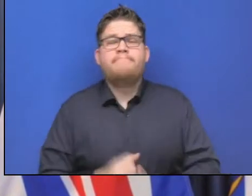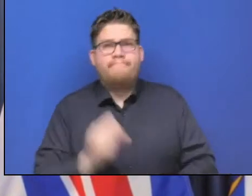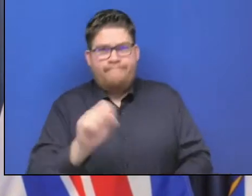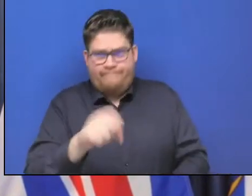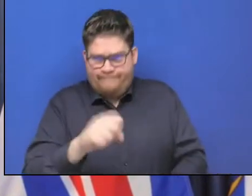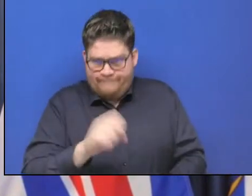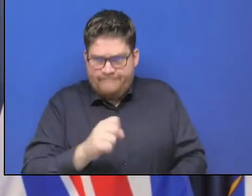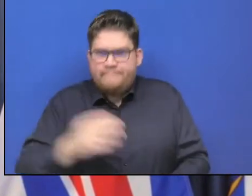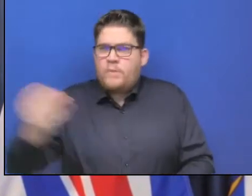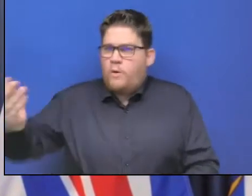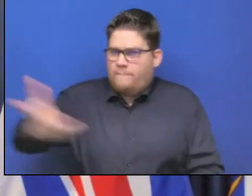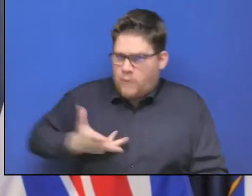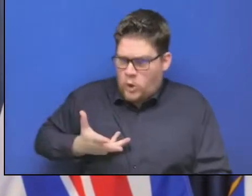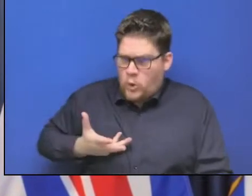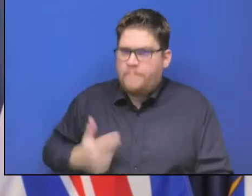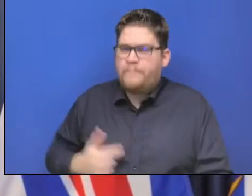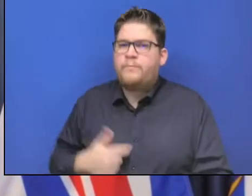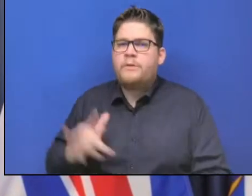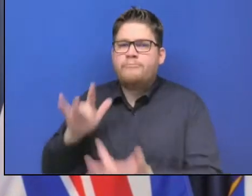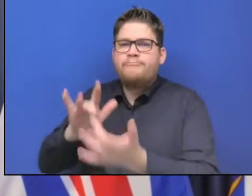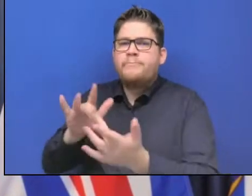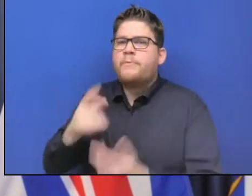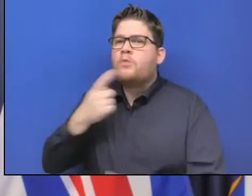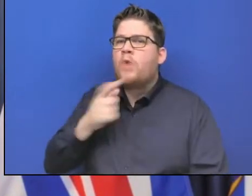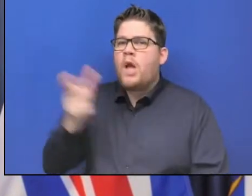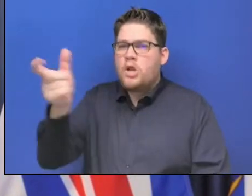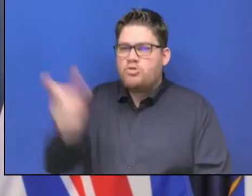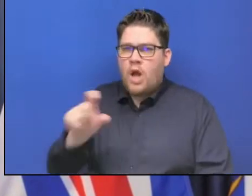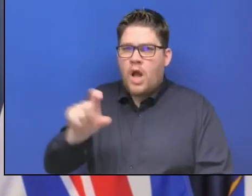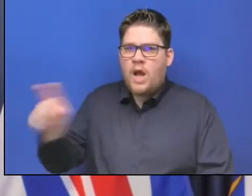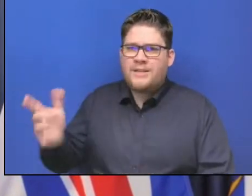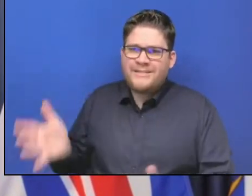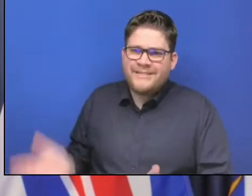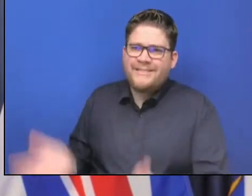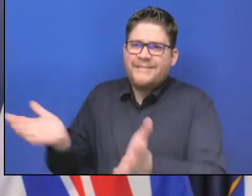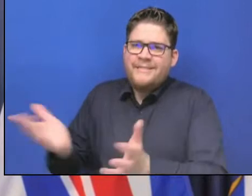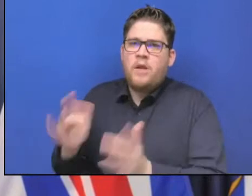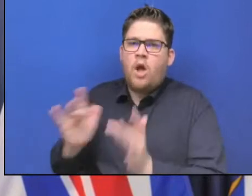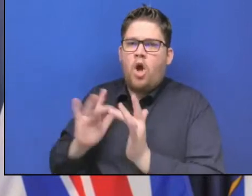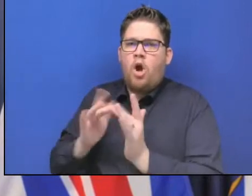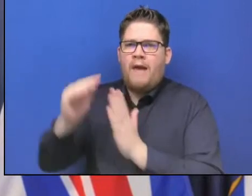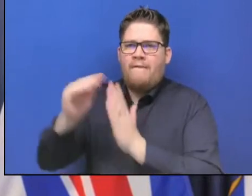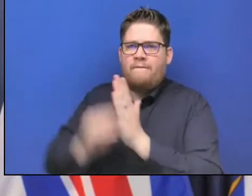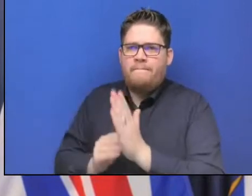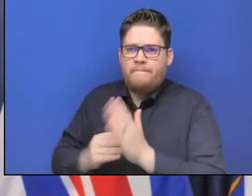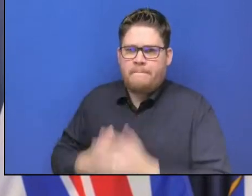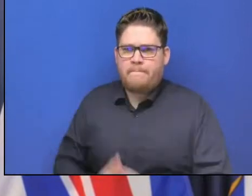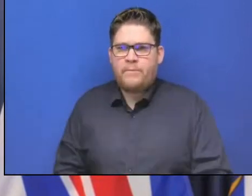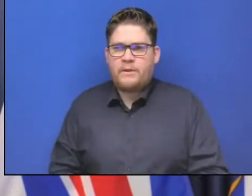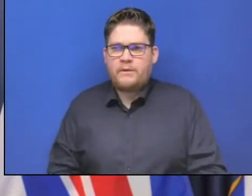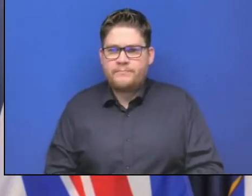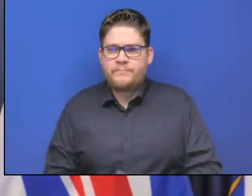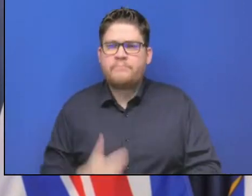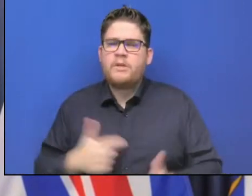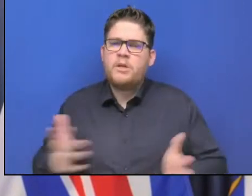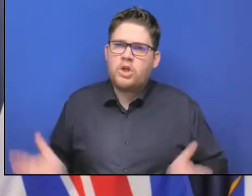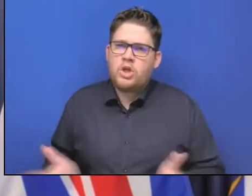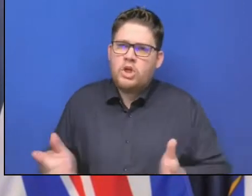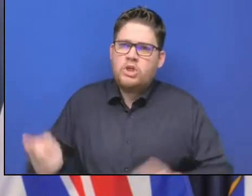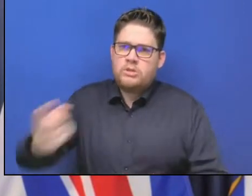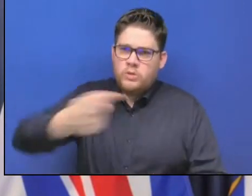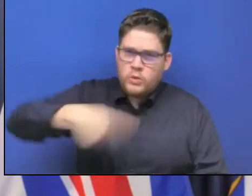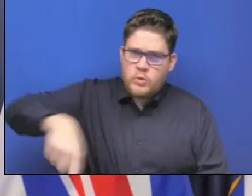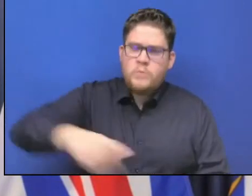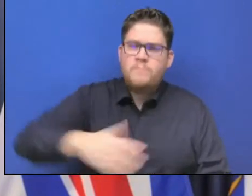with the Red Cross about this. I know that they are working on that. That being said, I do urge people to be patient and